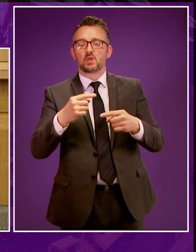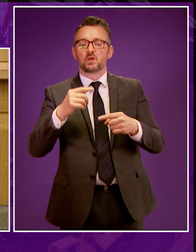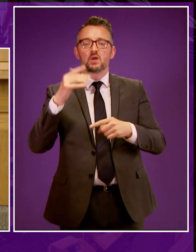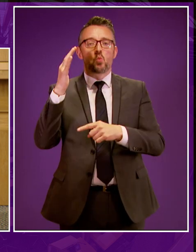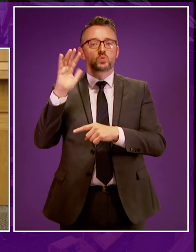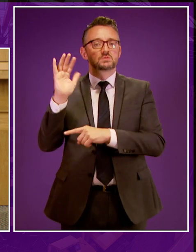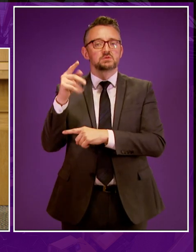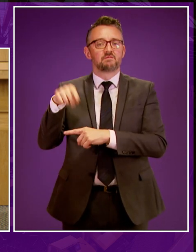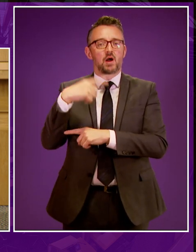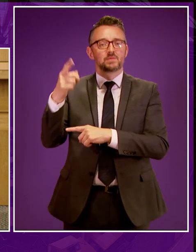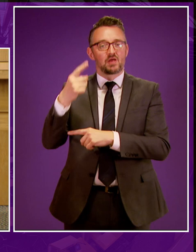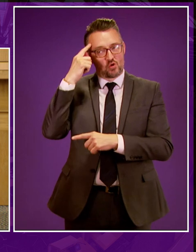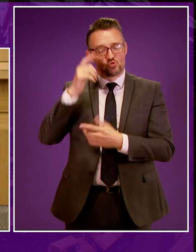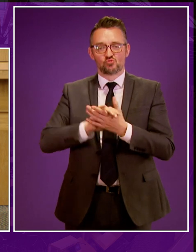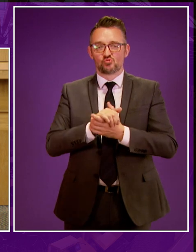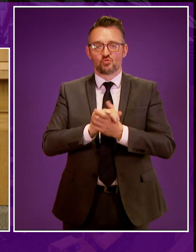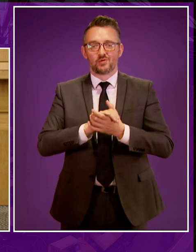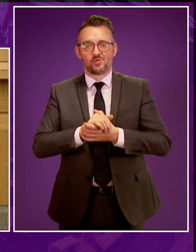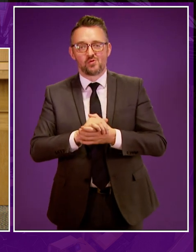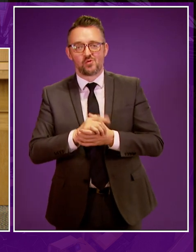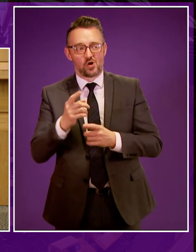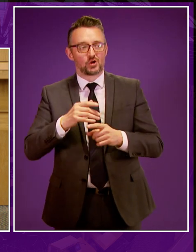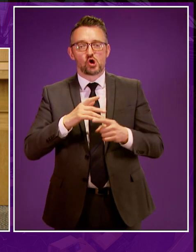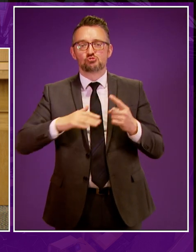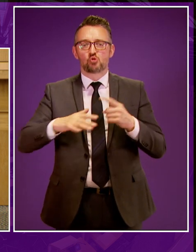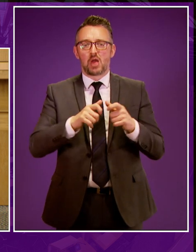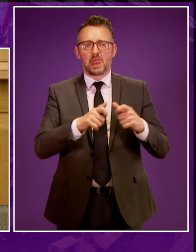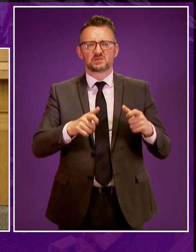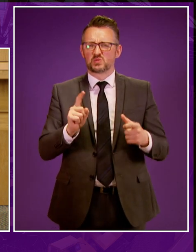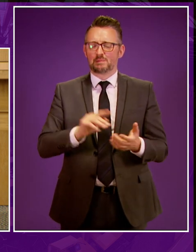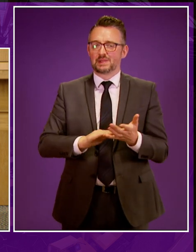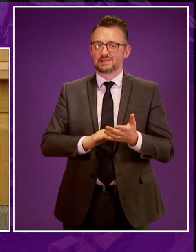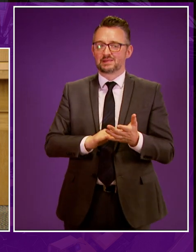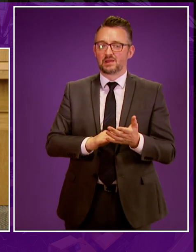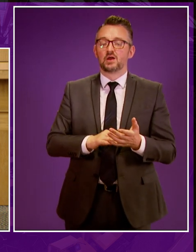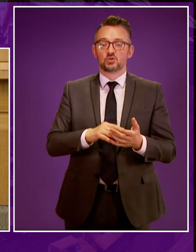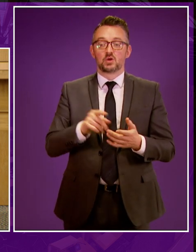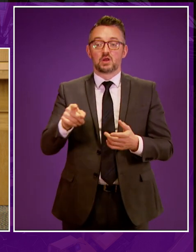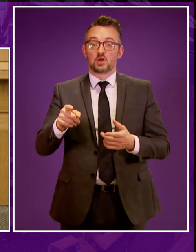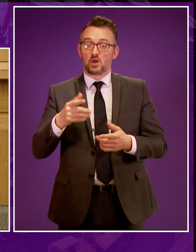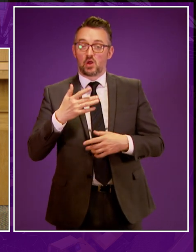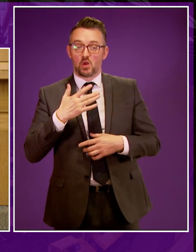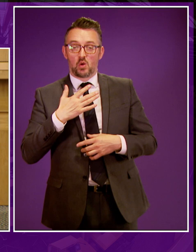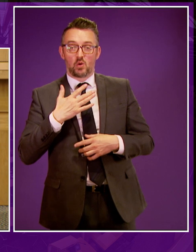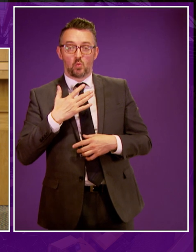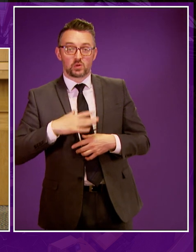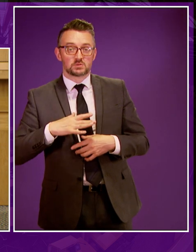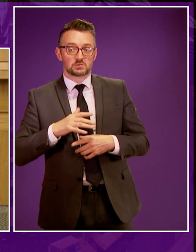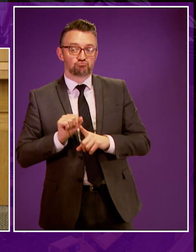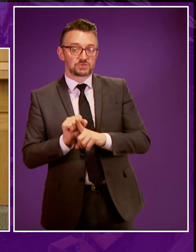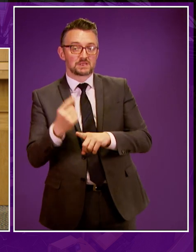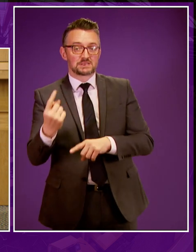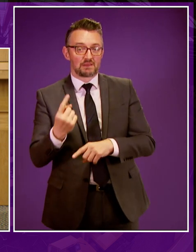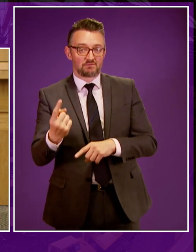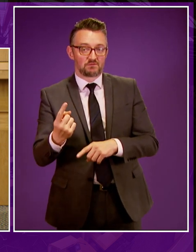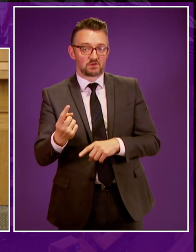developments will be rubbing their hands at the prospect of what a social licence might mean. If the minister is to avoid making a rod for his own back